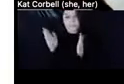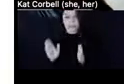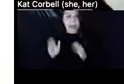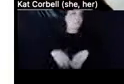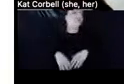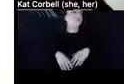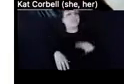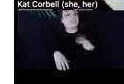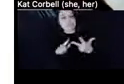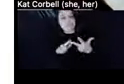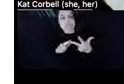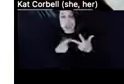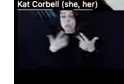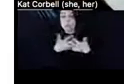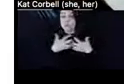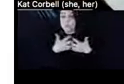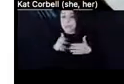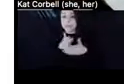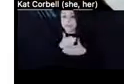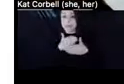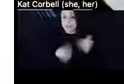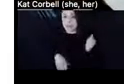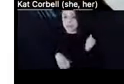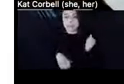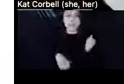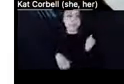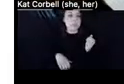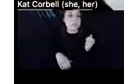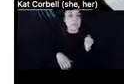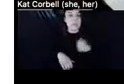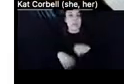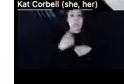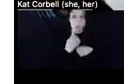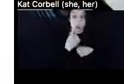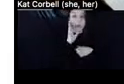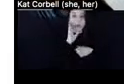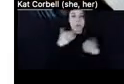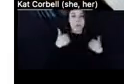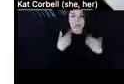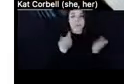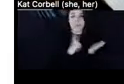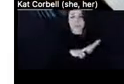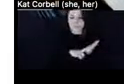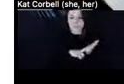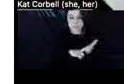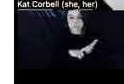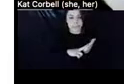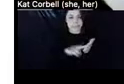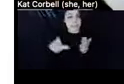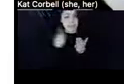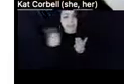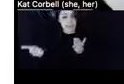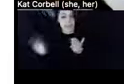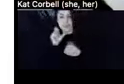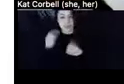one tenant may hold a lease or sublease for the unit while the remaining tenants do not. Not ideal for those who do not. Right.